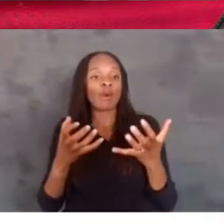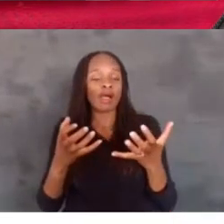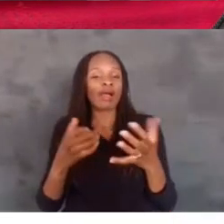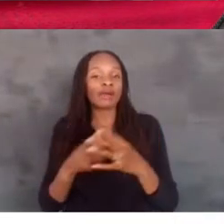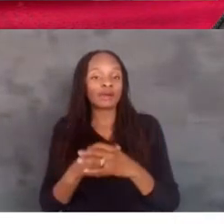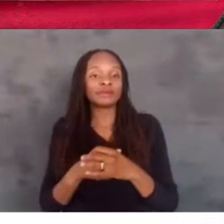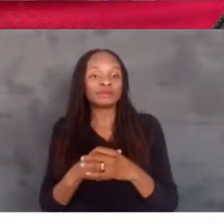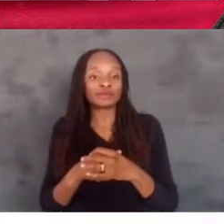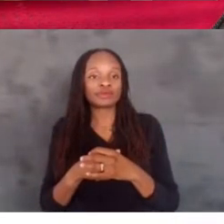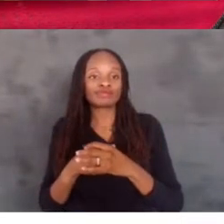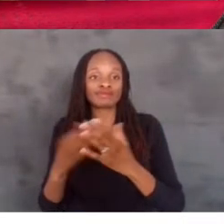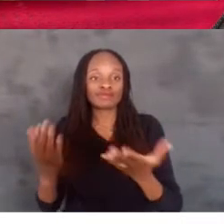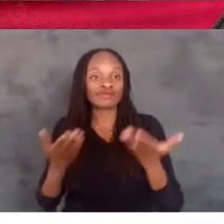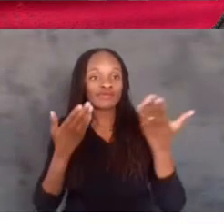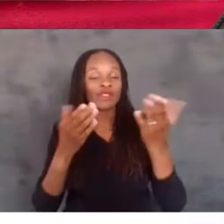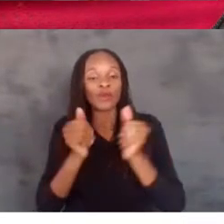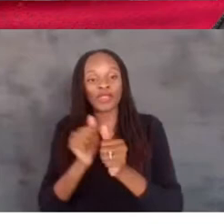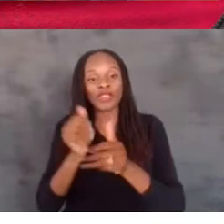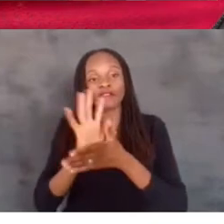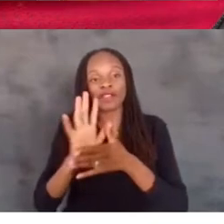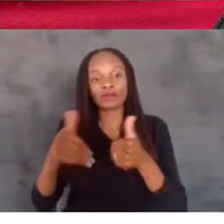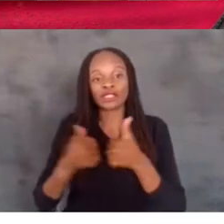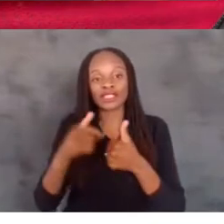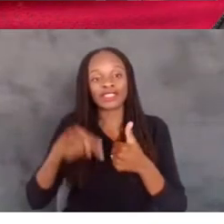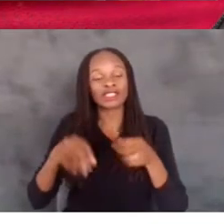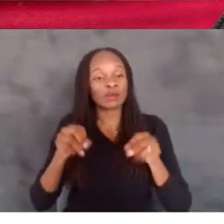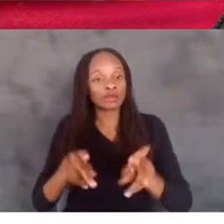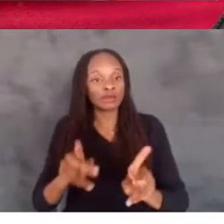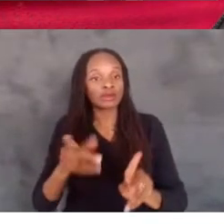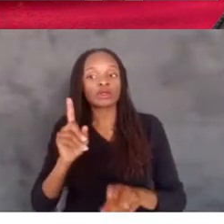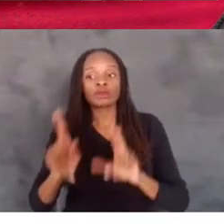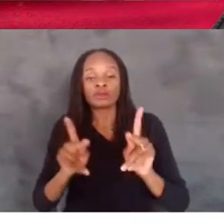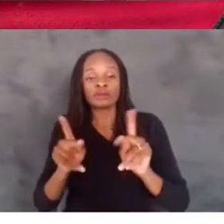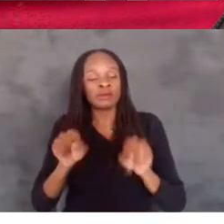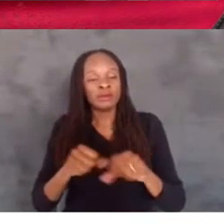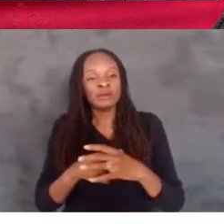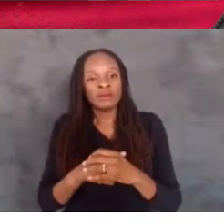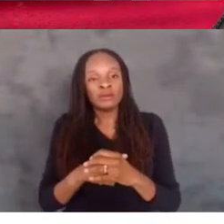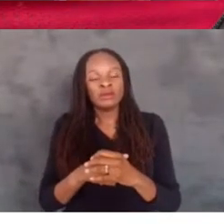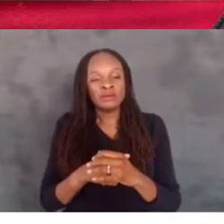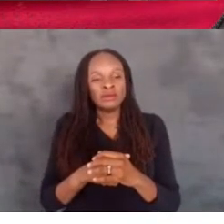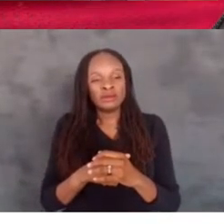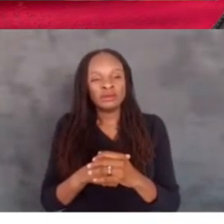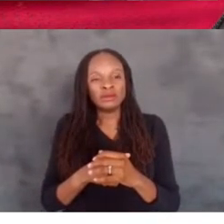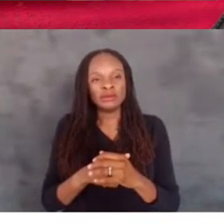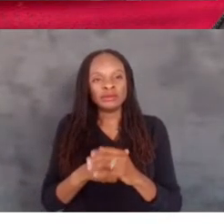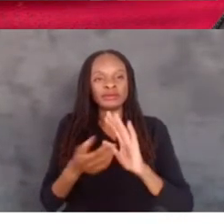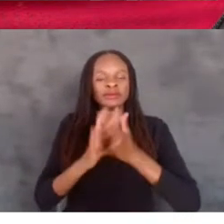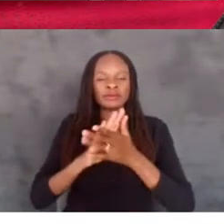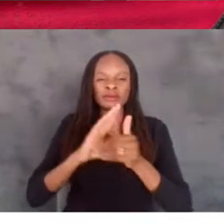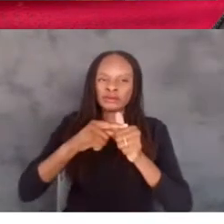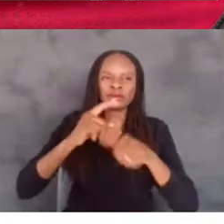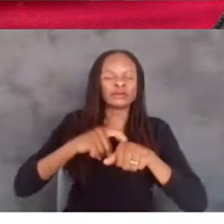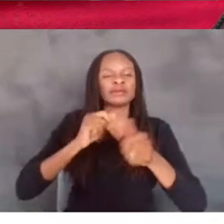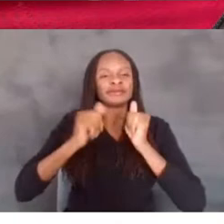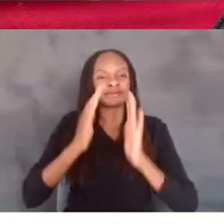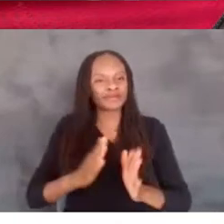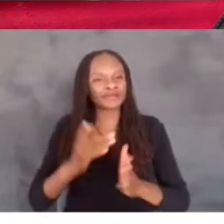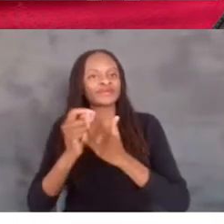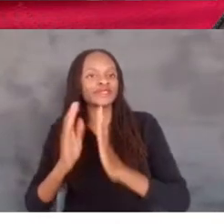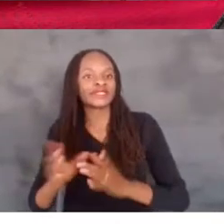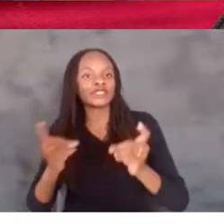you know, bring up that, you know, with the film challenge, this is an opportunity where people can be first time actors, writers, directors and producers.